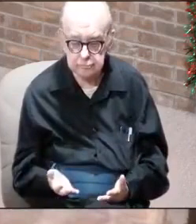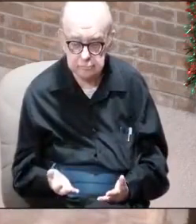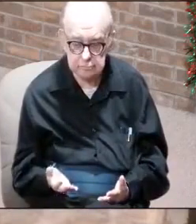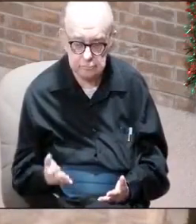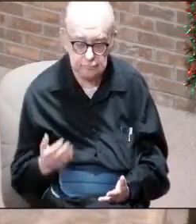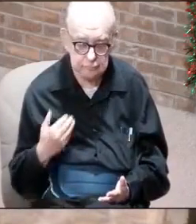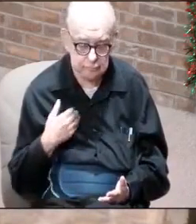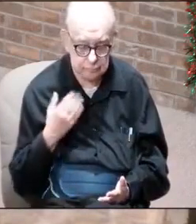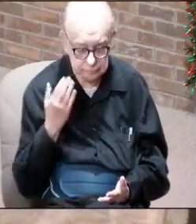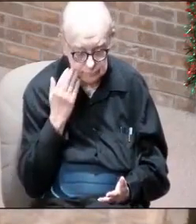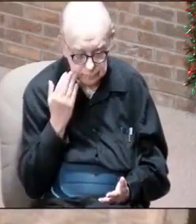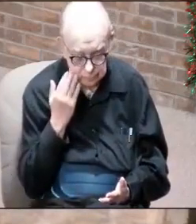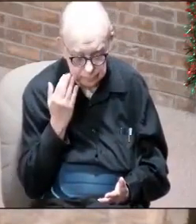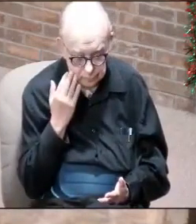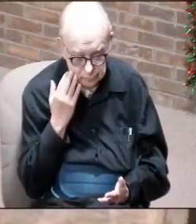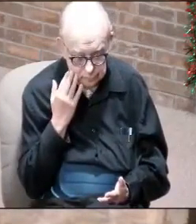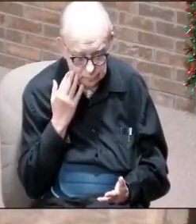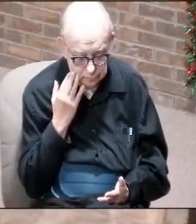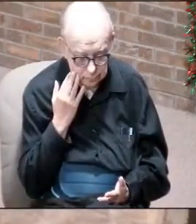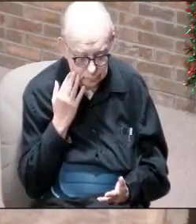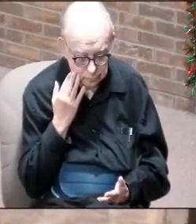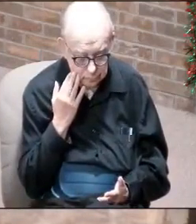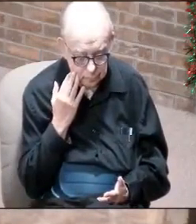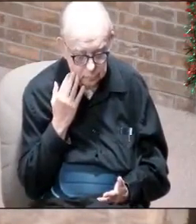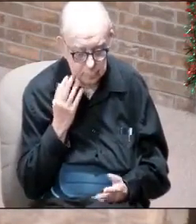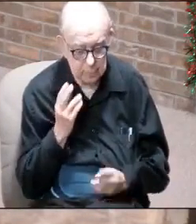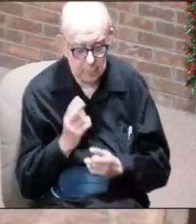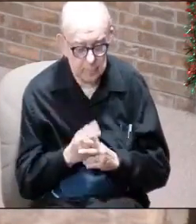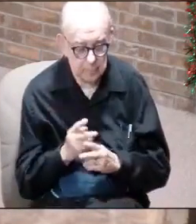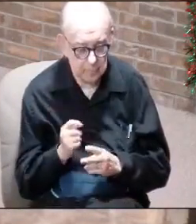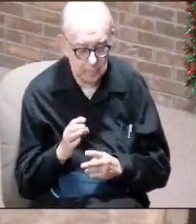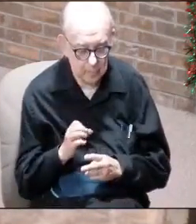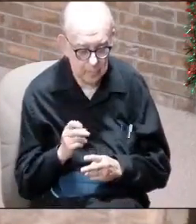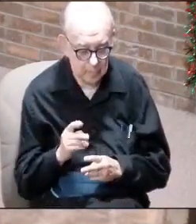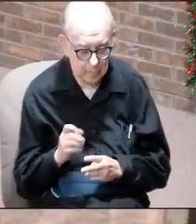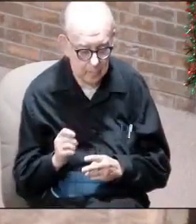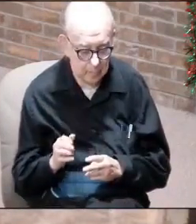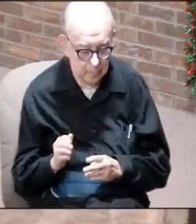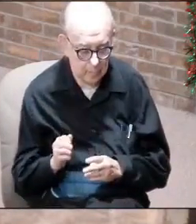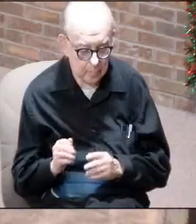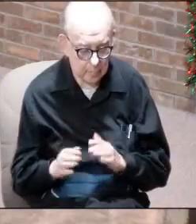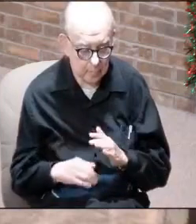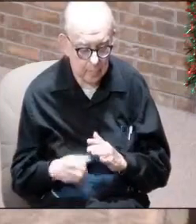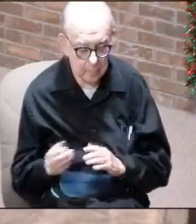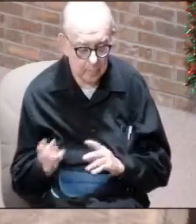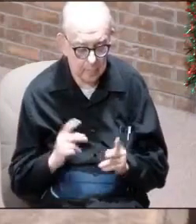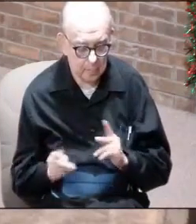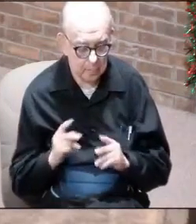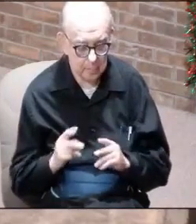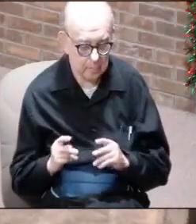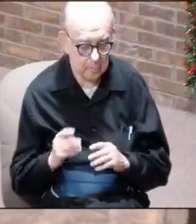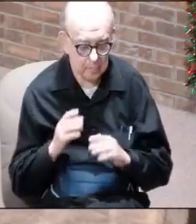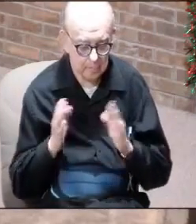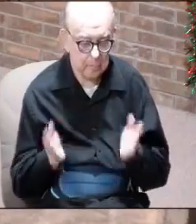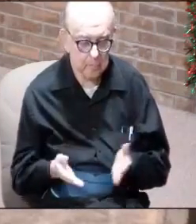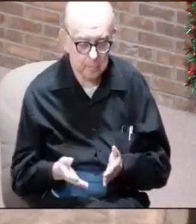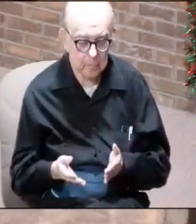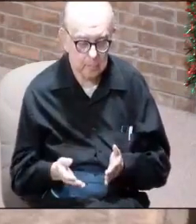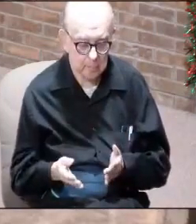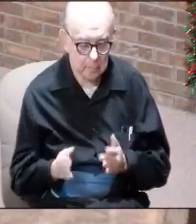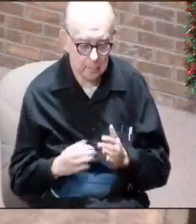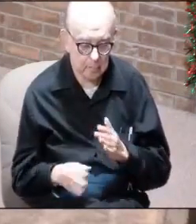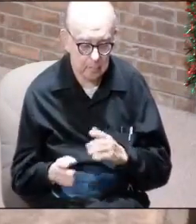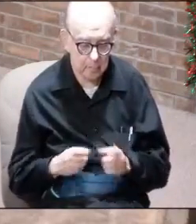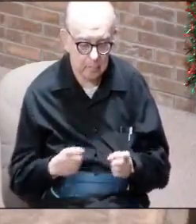We already know that they're keeping track of everything that you own. And do you know that there's basically 11 people in the world, 11 rich people in the world that are